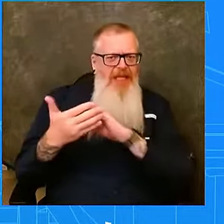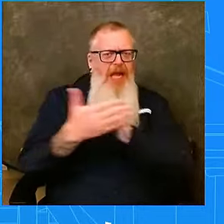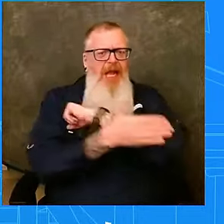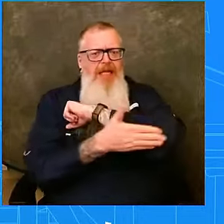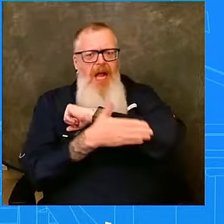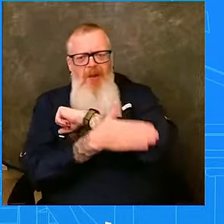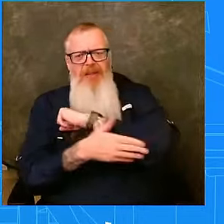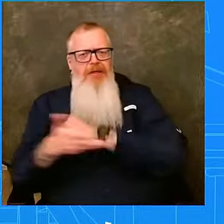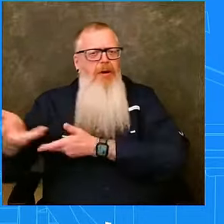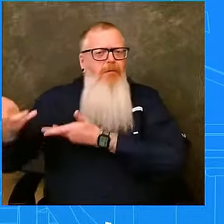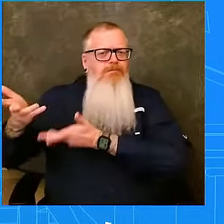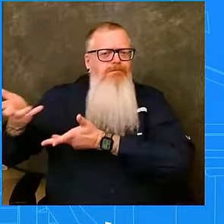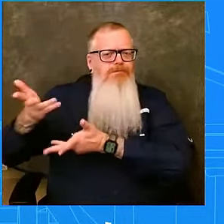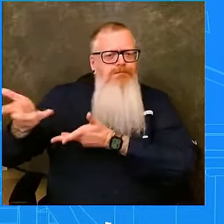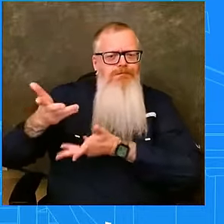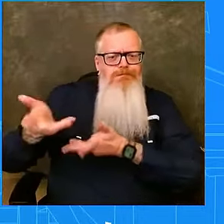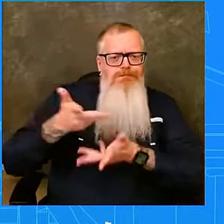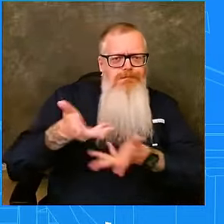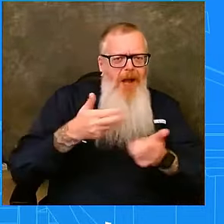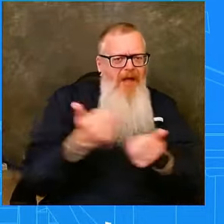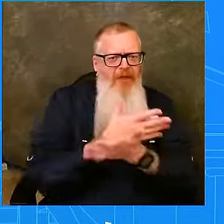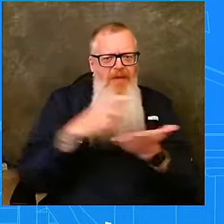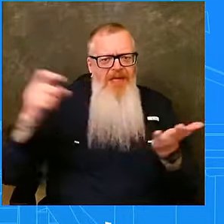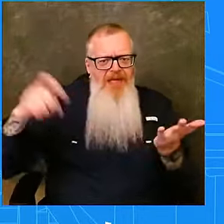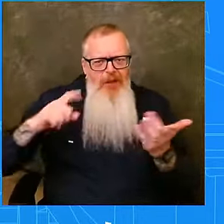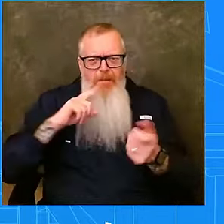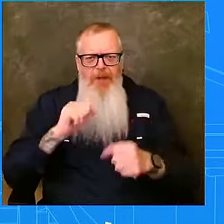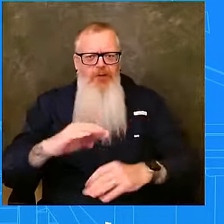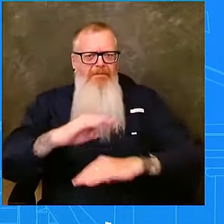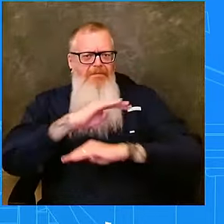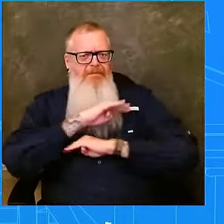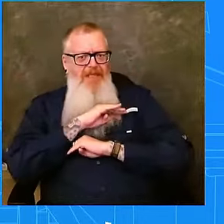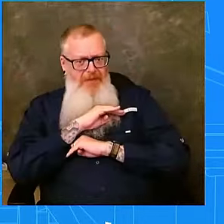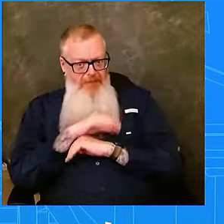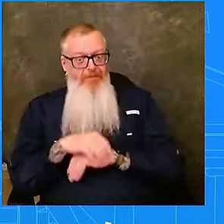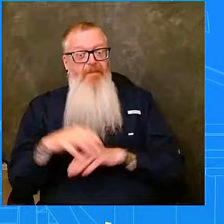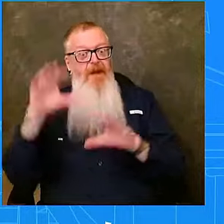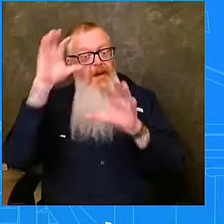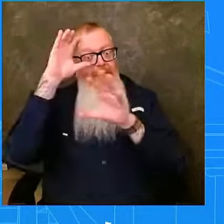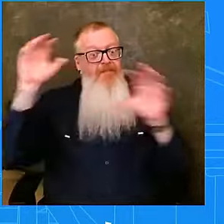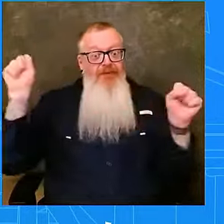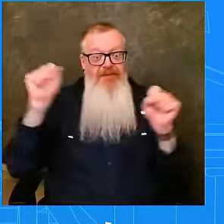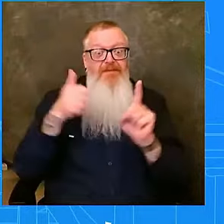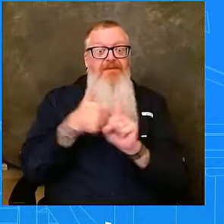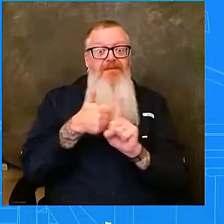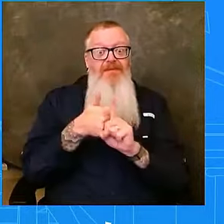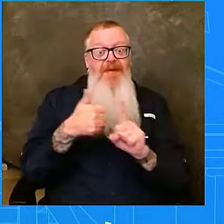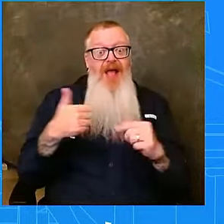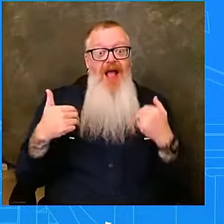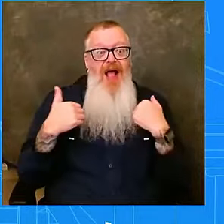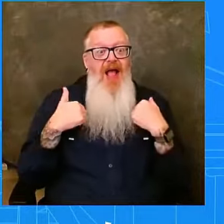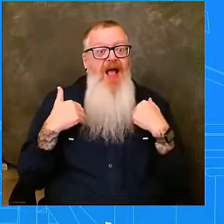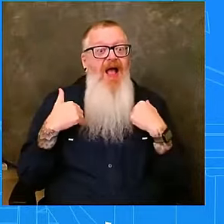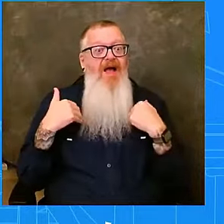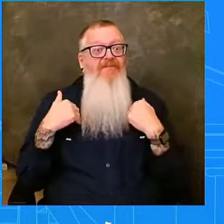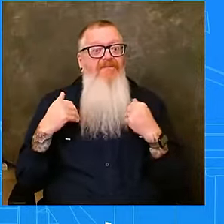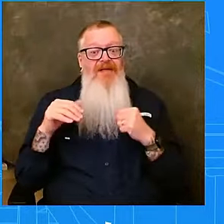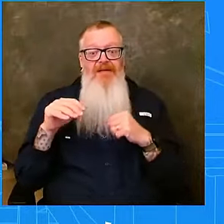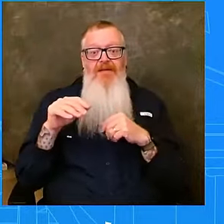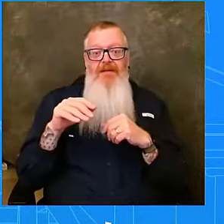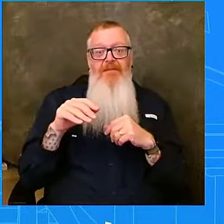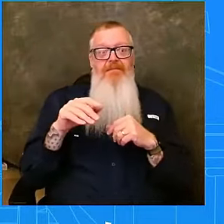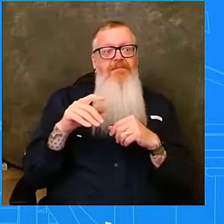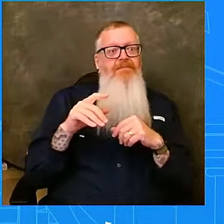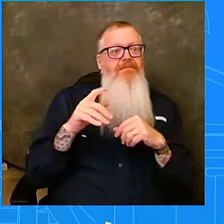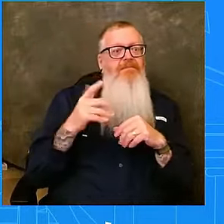The President gathered his cabinet, representing 16 agencies and departments, to ensure every corner of the U.S. government is